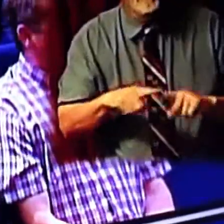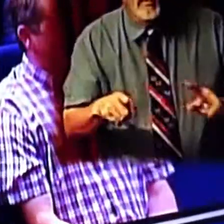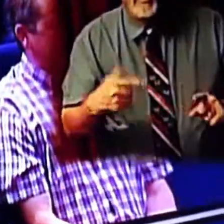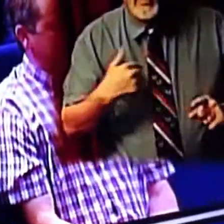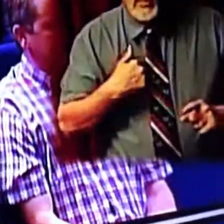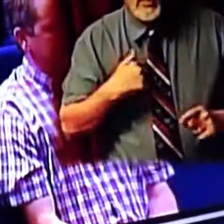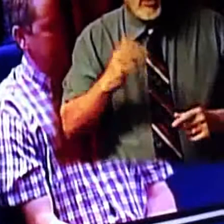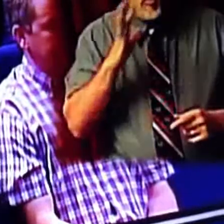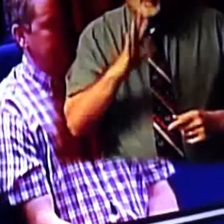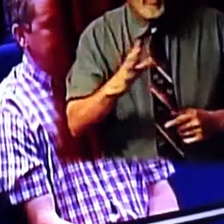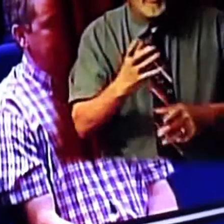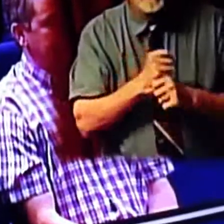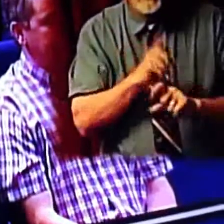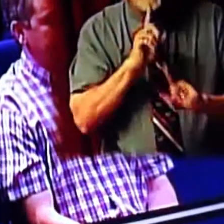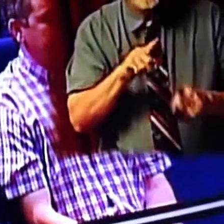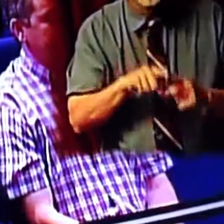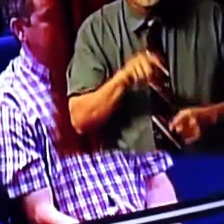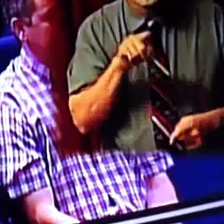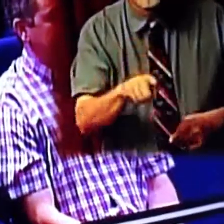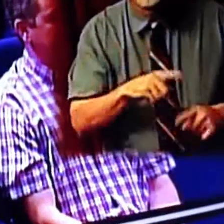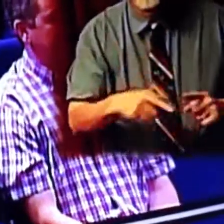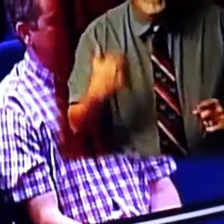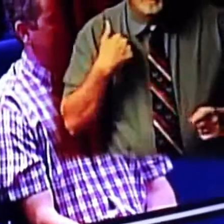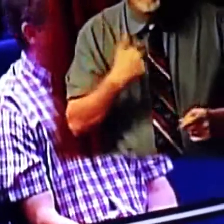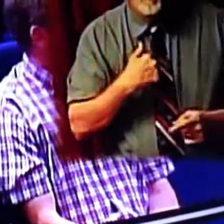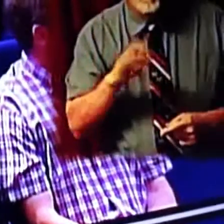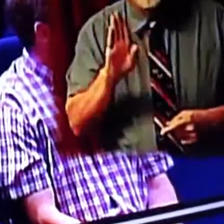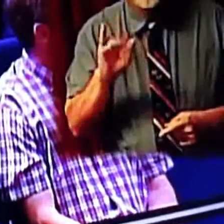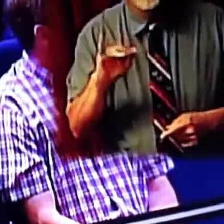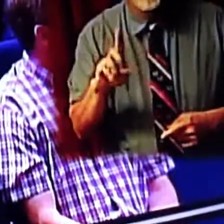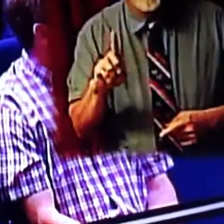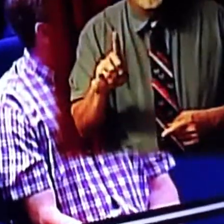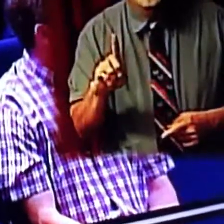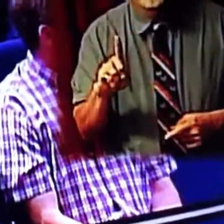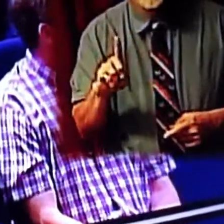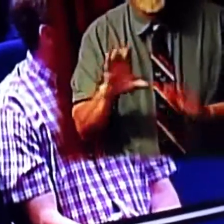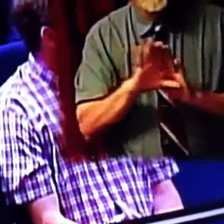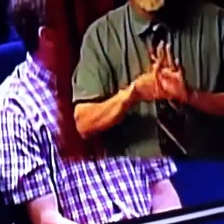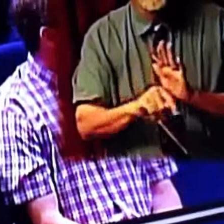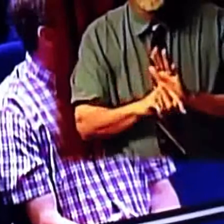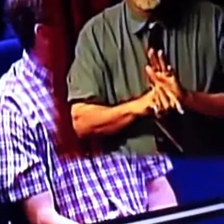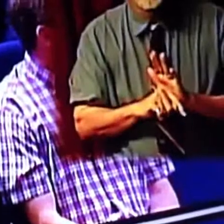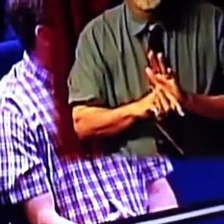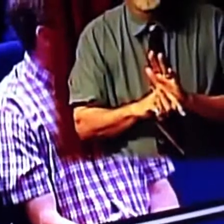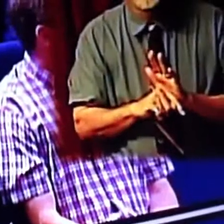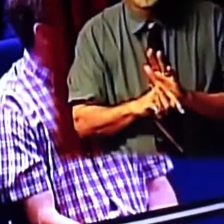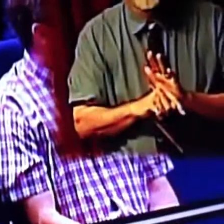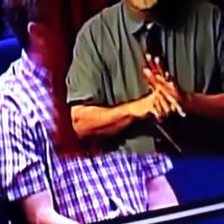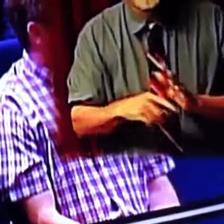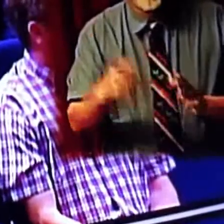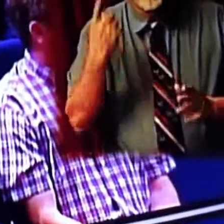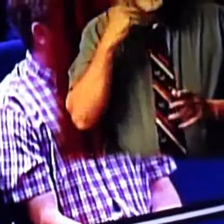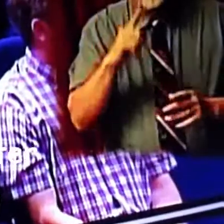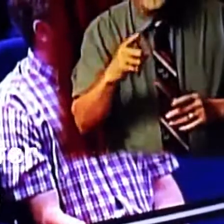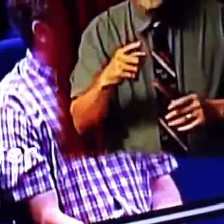certainly will get that to you. But we are bidding out the contract or the